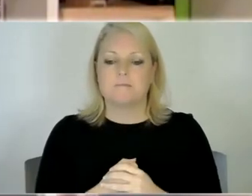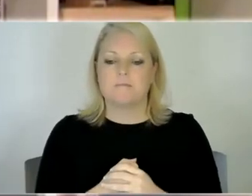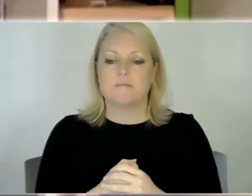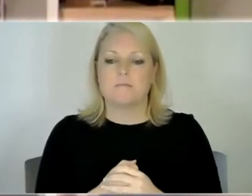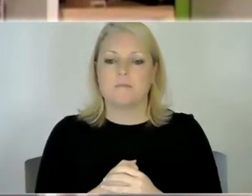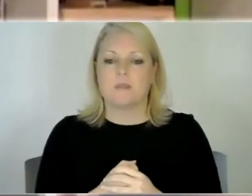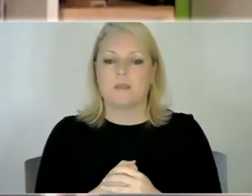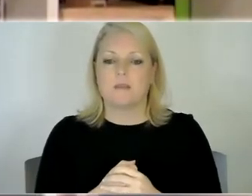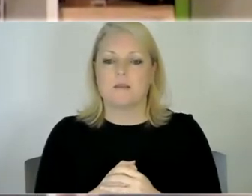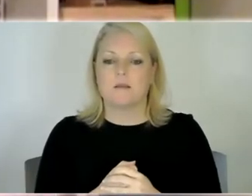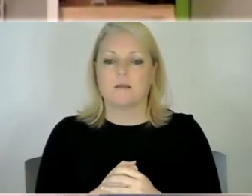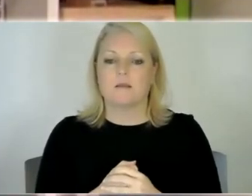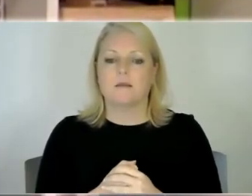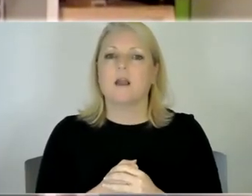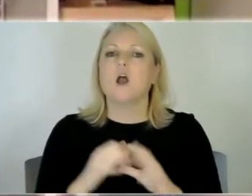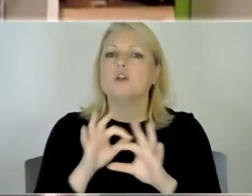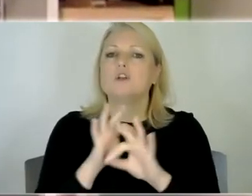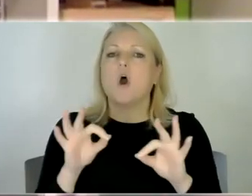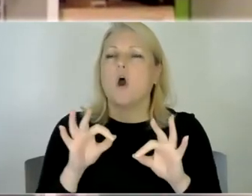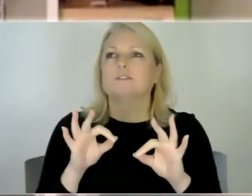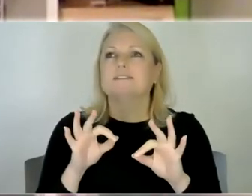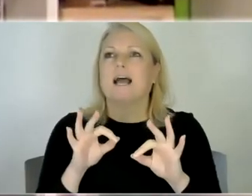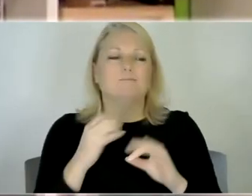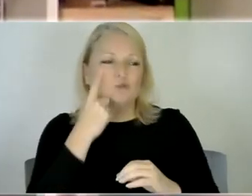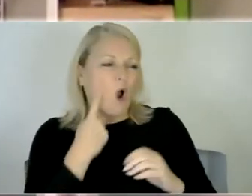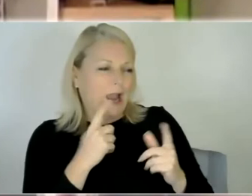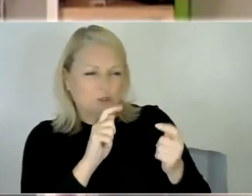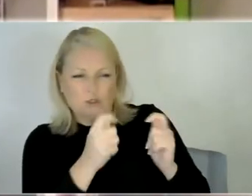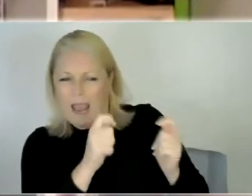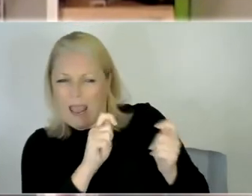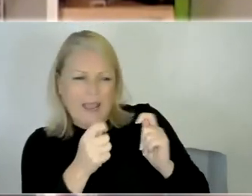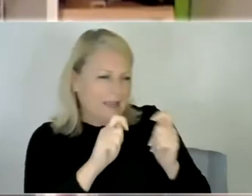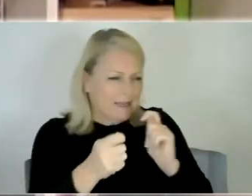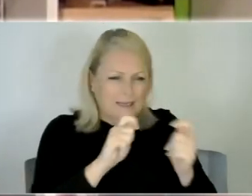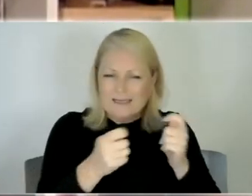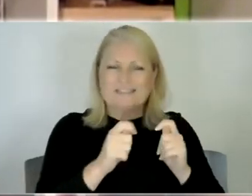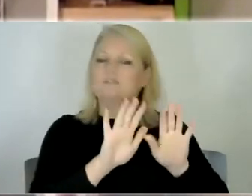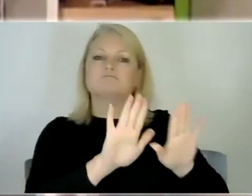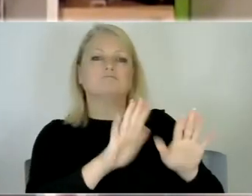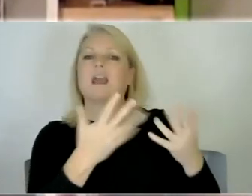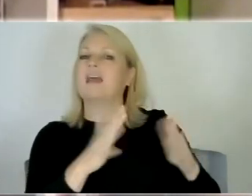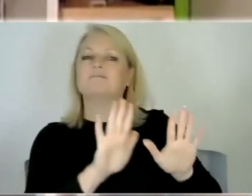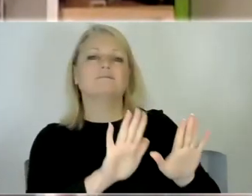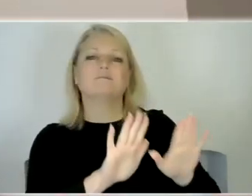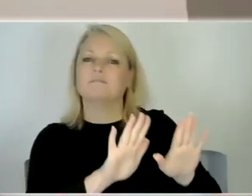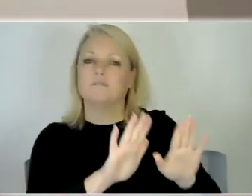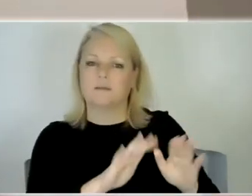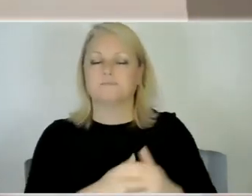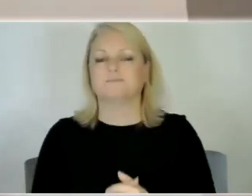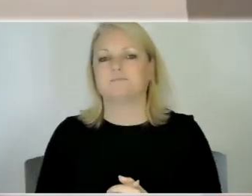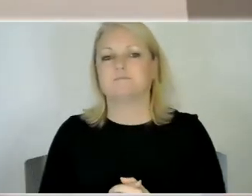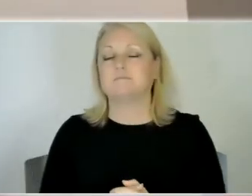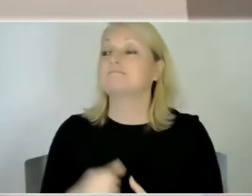instantly trying to mold them and move them into what we expect i think makes a huge difference yeah